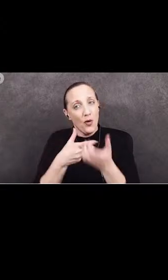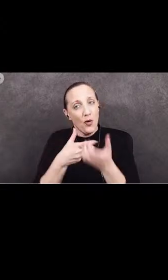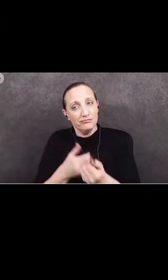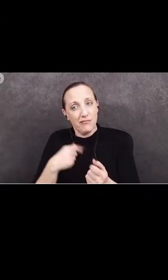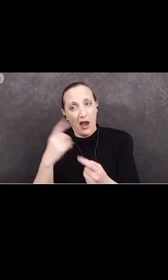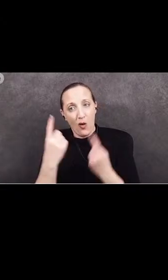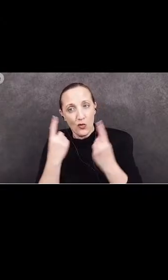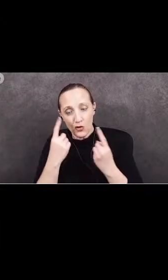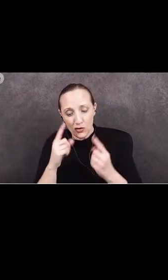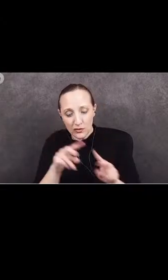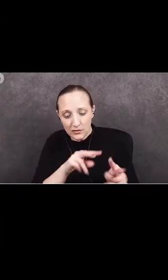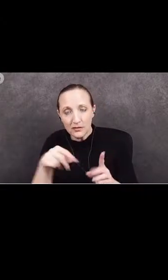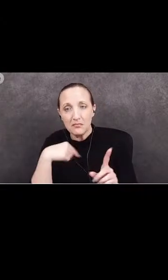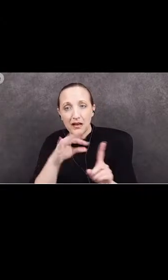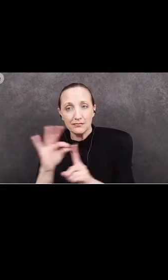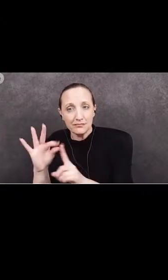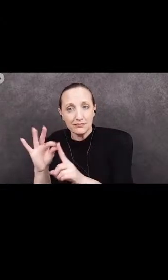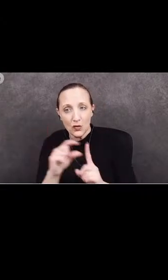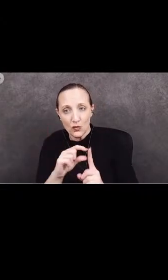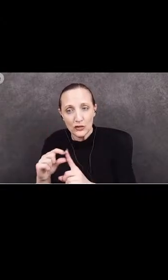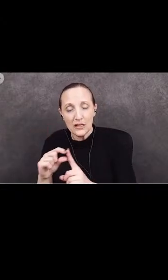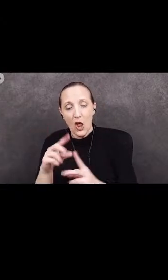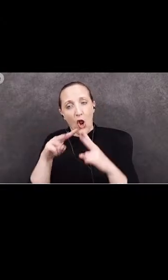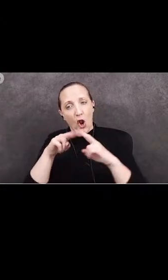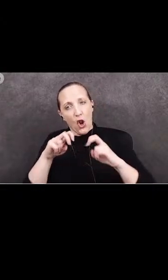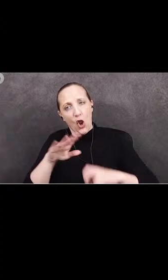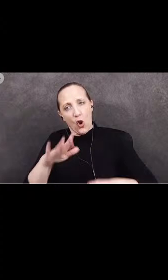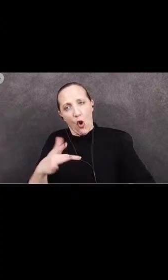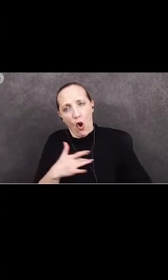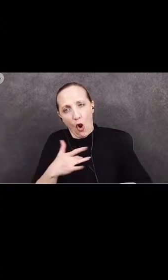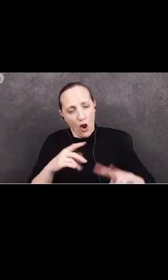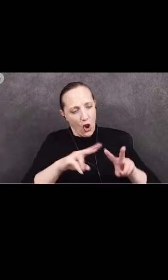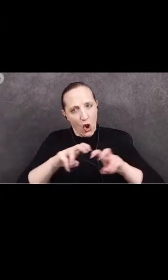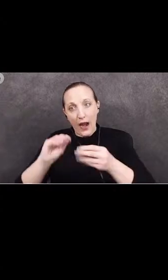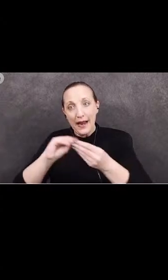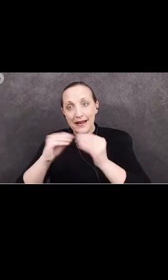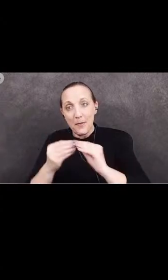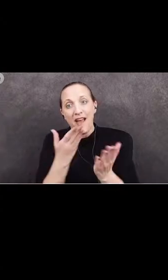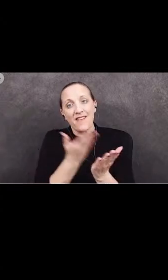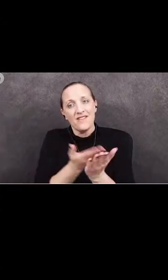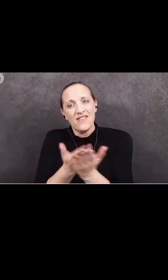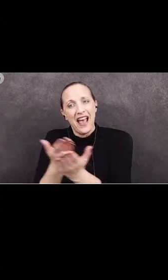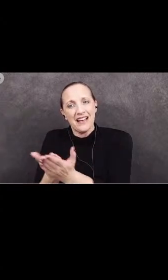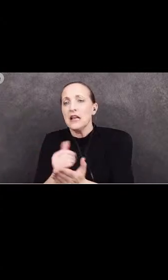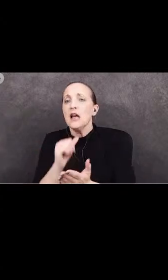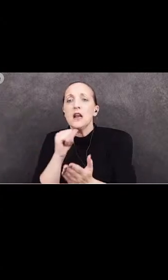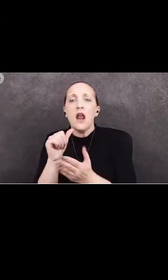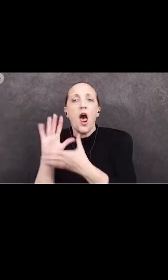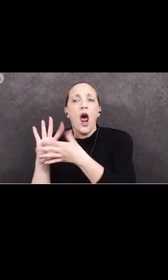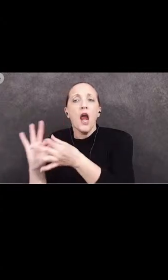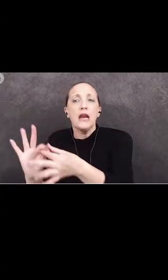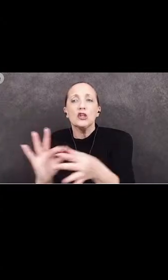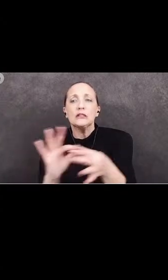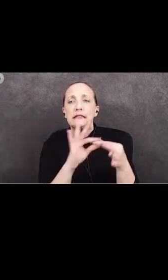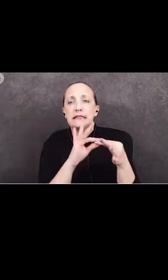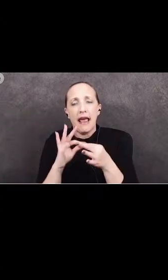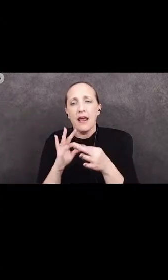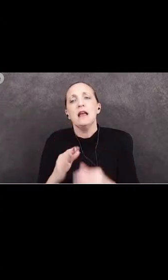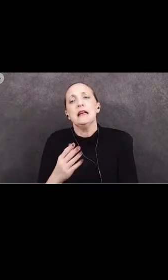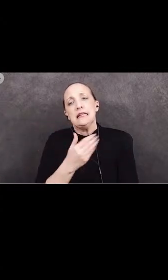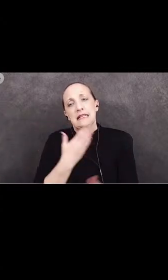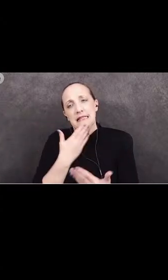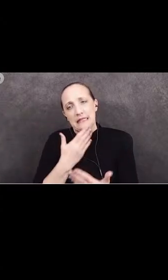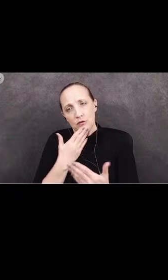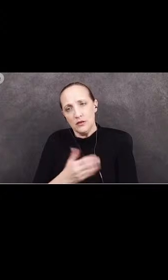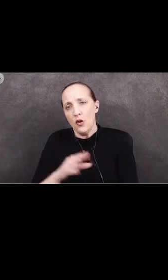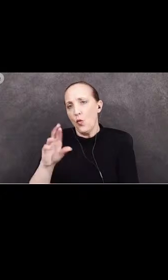consideration and look not into your hearts but into the numbers. These are facts and not hearsay verbal exchanges. Sincerely, Rodolfo